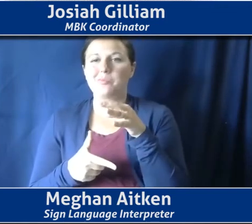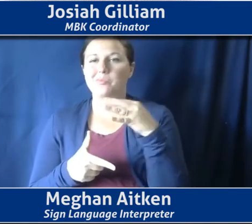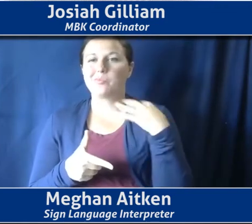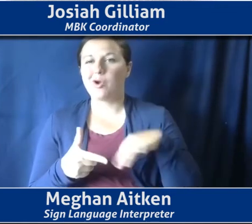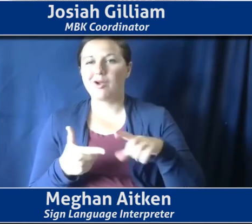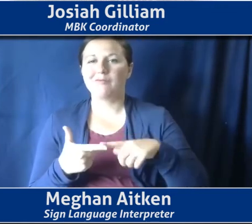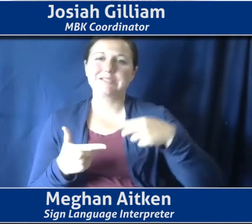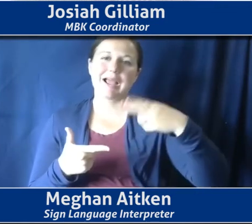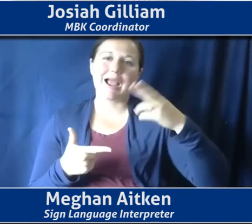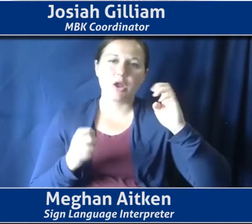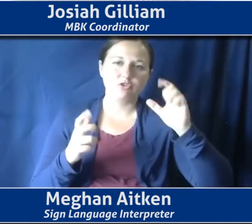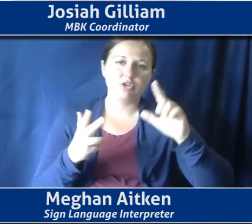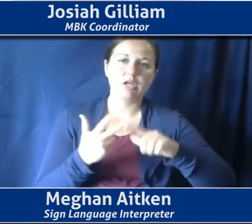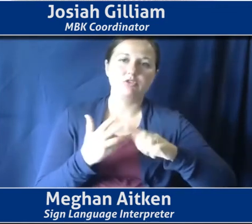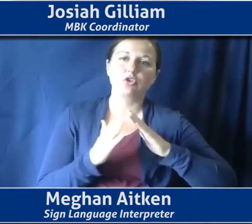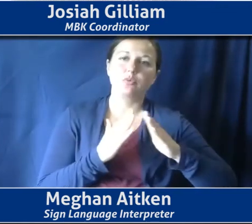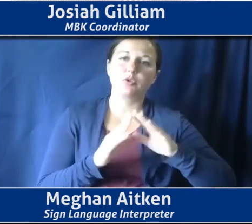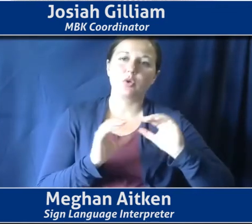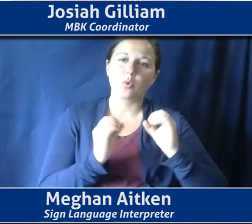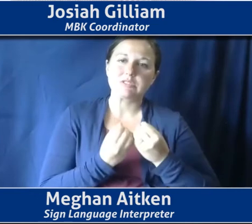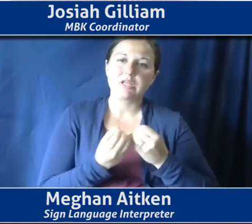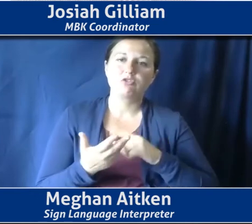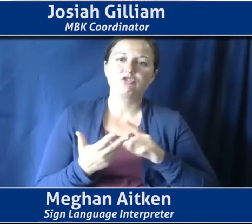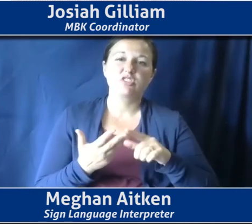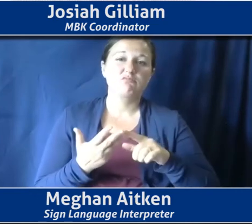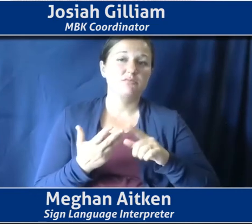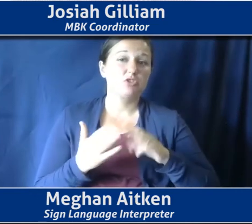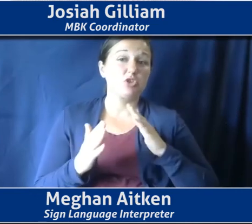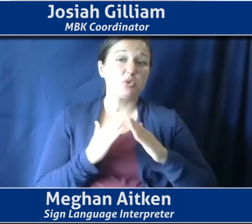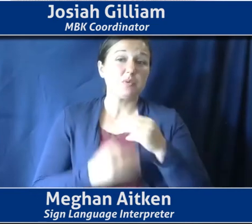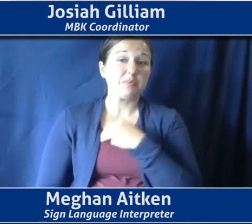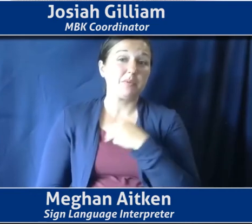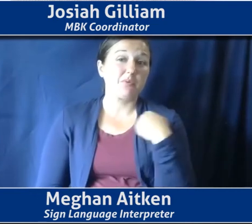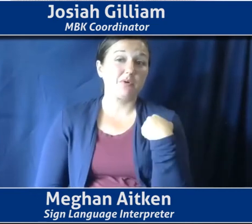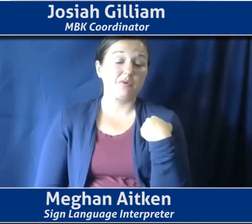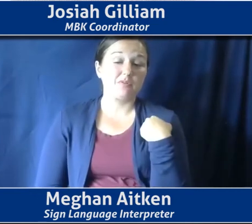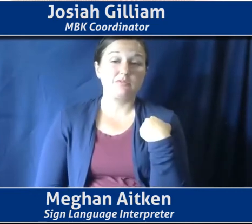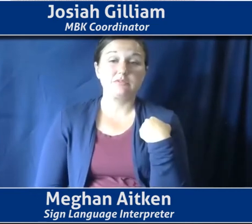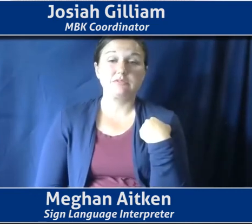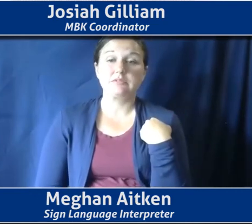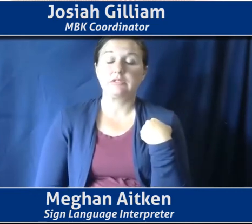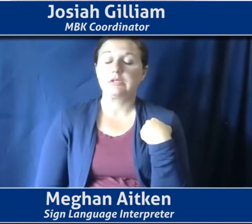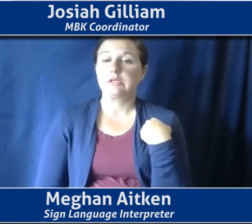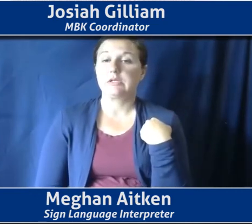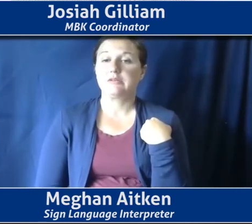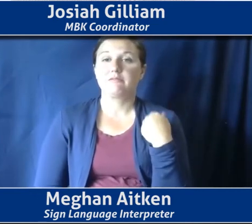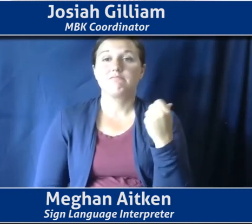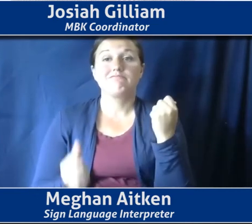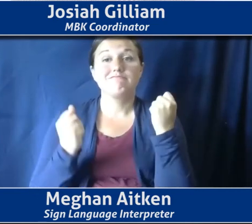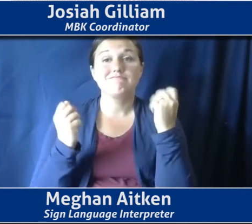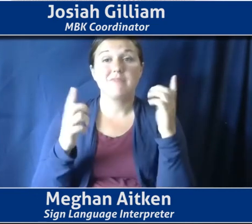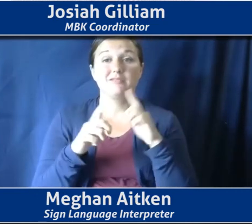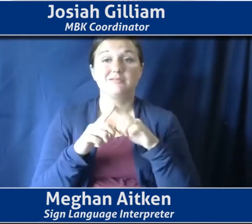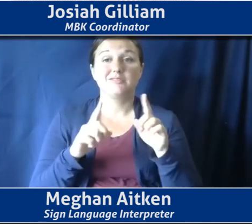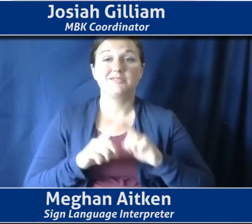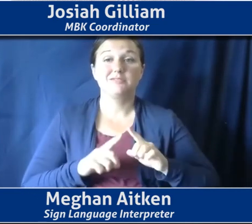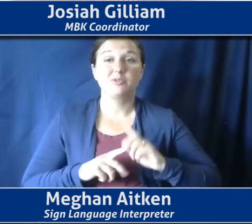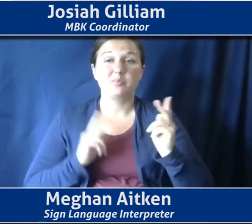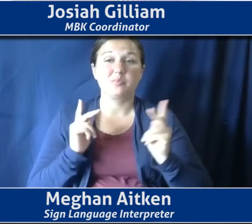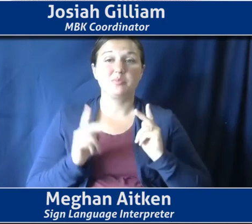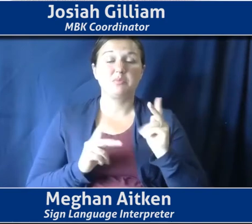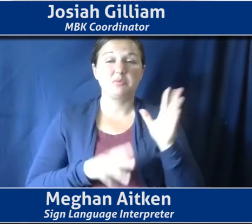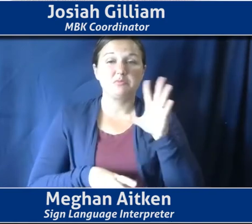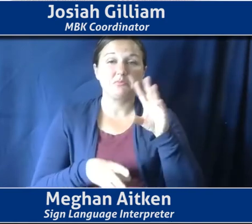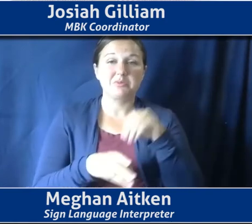organizations, um, just community members. And we really have, um, have had a wide variety of folks that have served on the council.